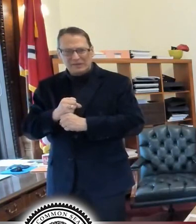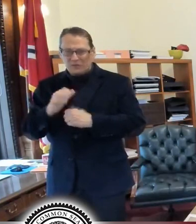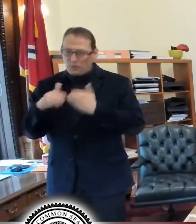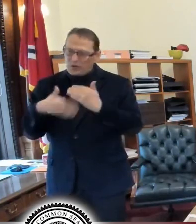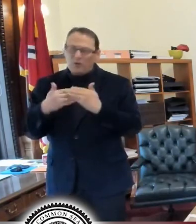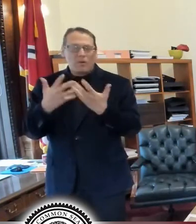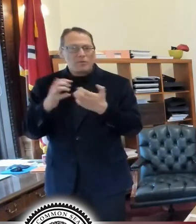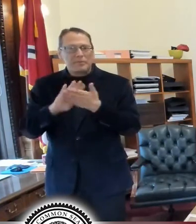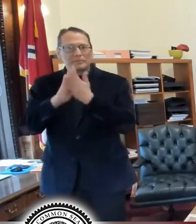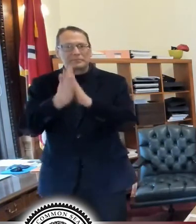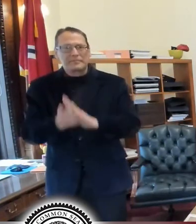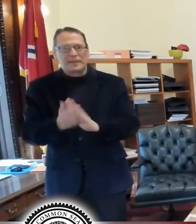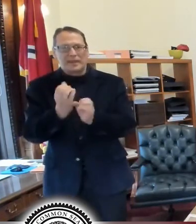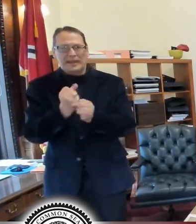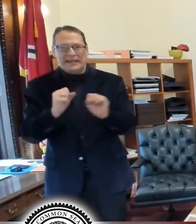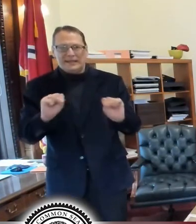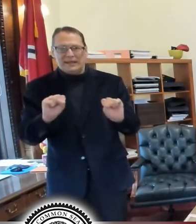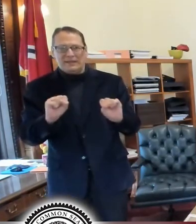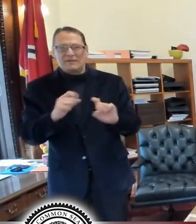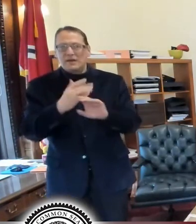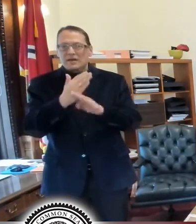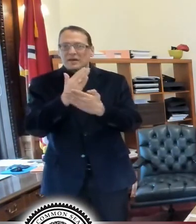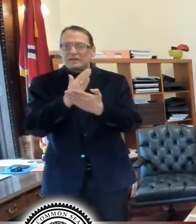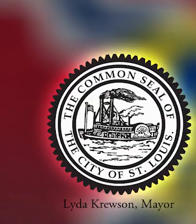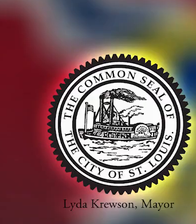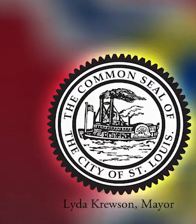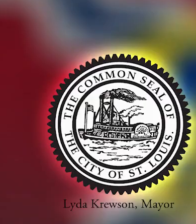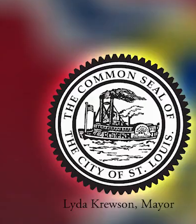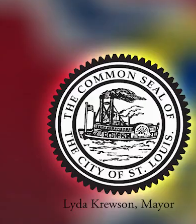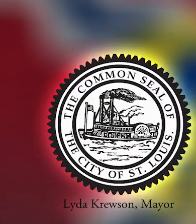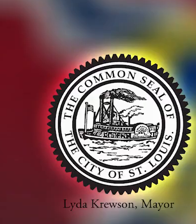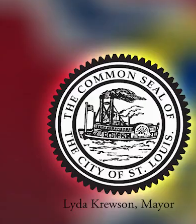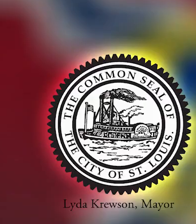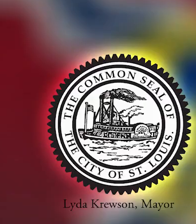to be safe. Some folks are doing trunk or treat where